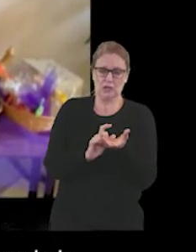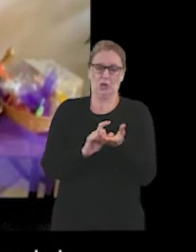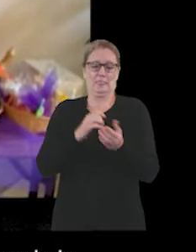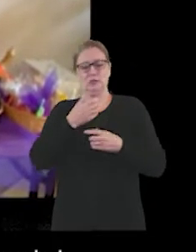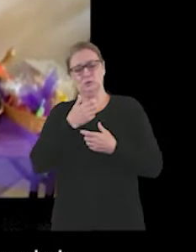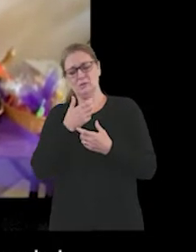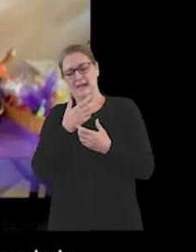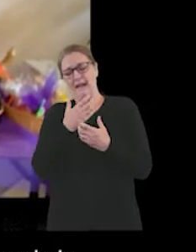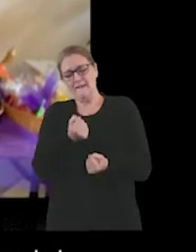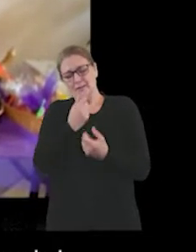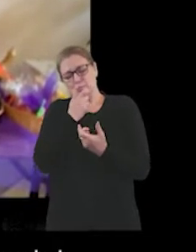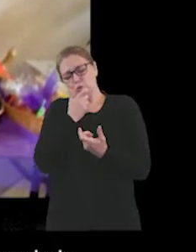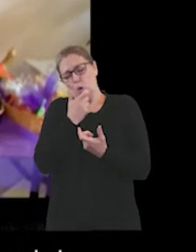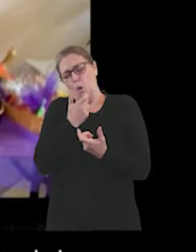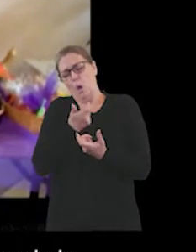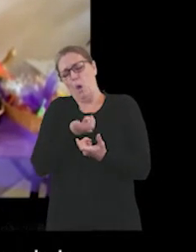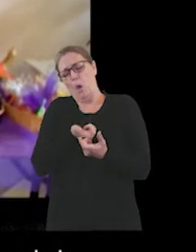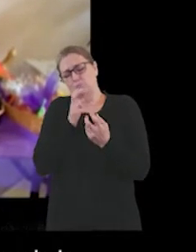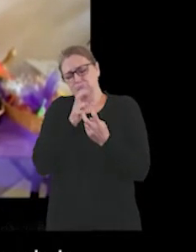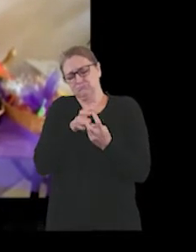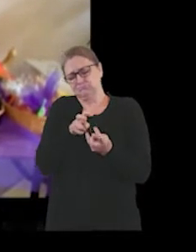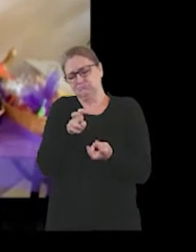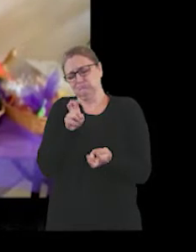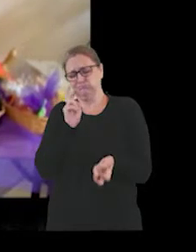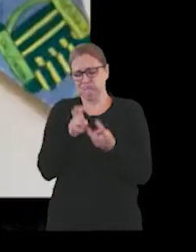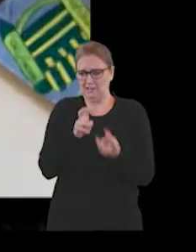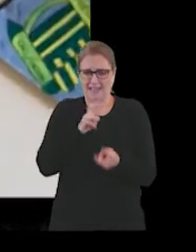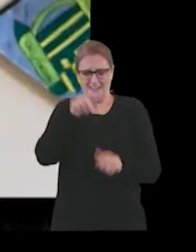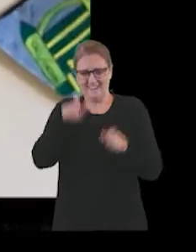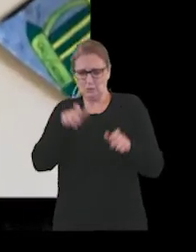maybe they will give him a giggle and everyone else too.